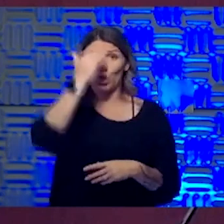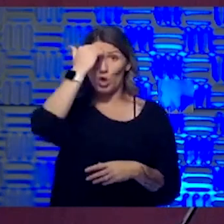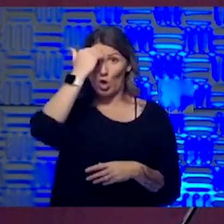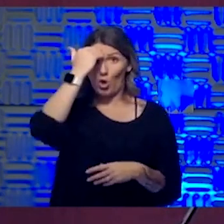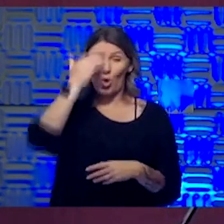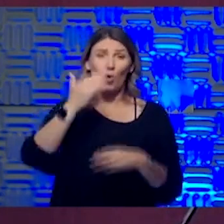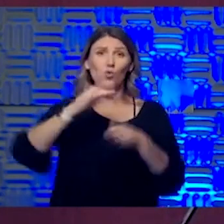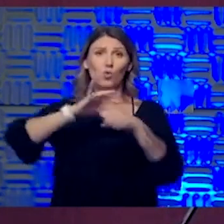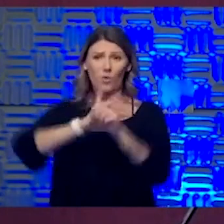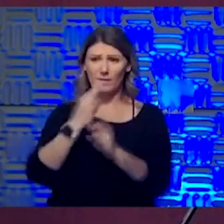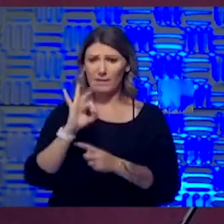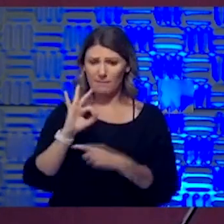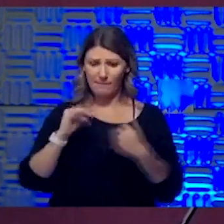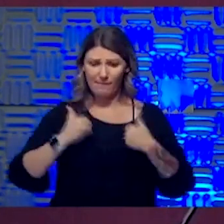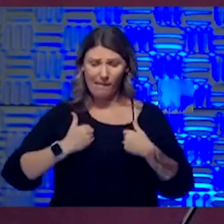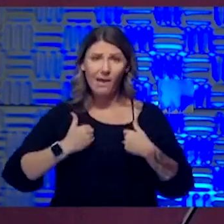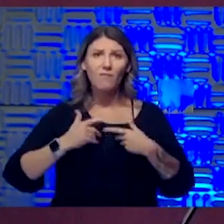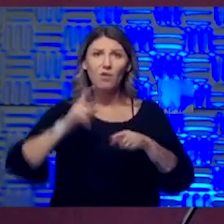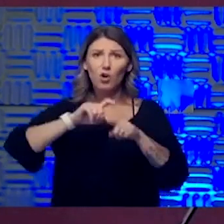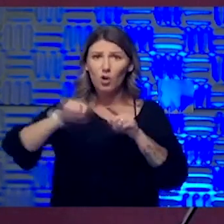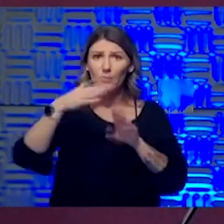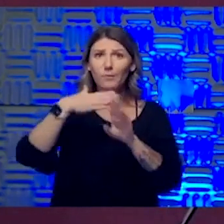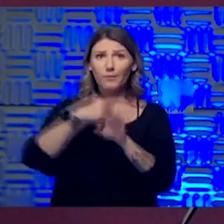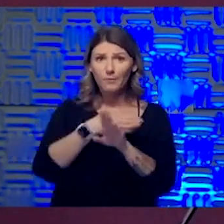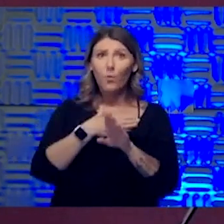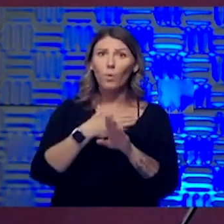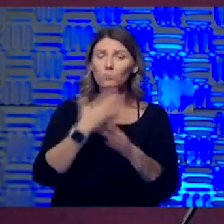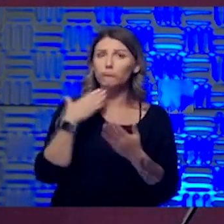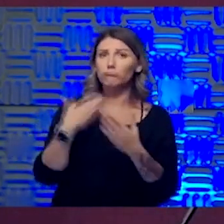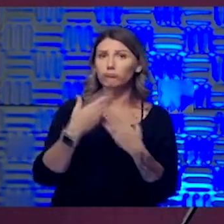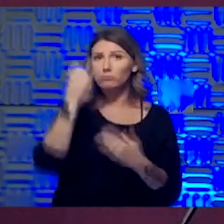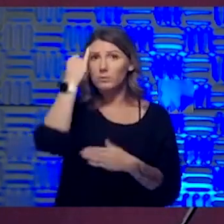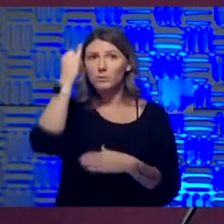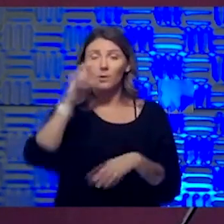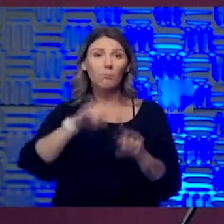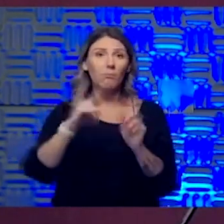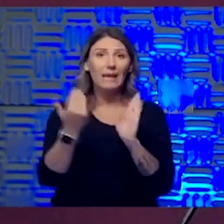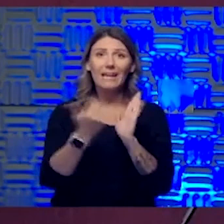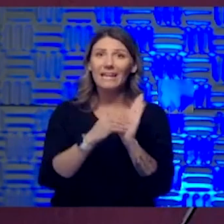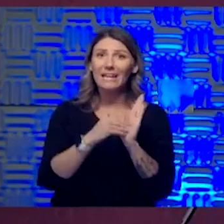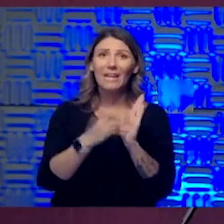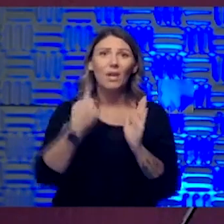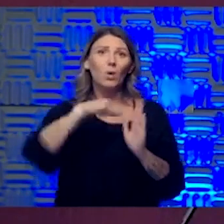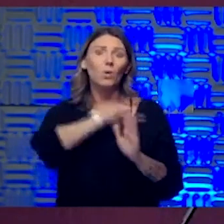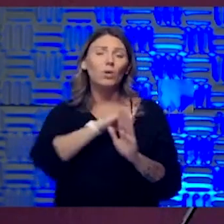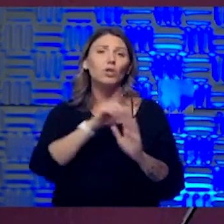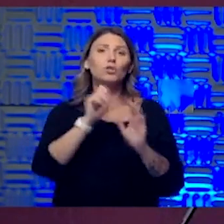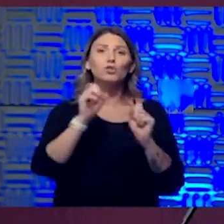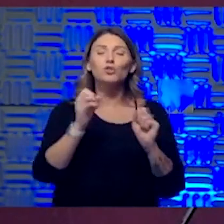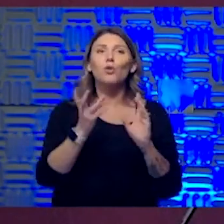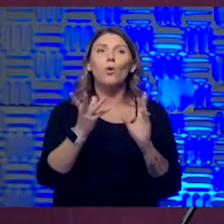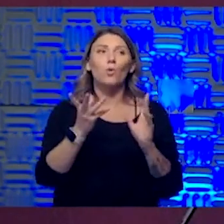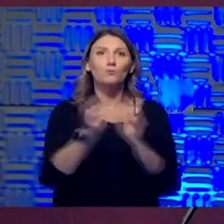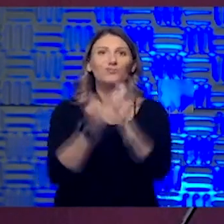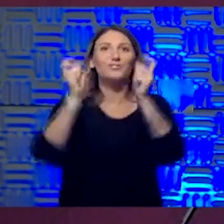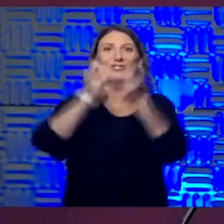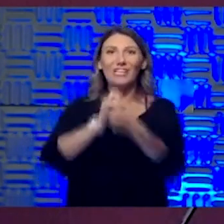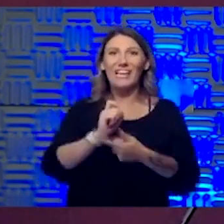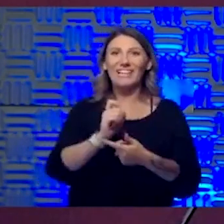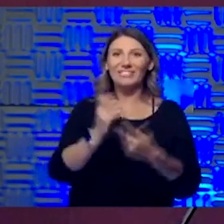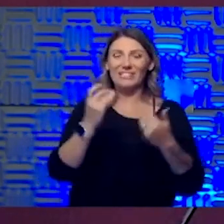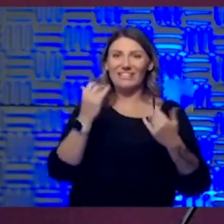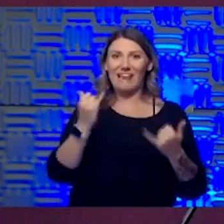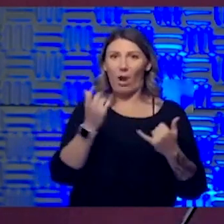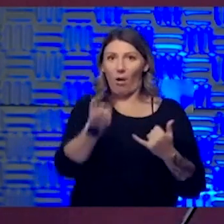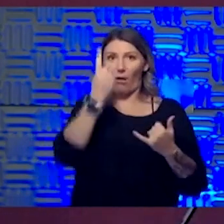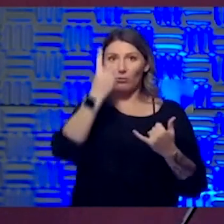ahead might be useful. But again, we are, I think I can say this, we're so adept at triaging and getting people to where they need